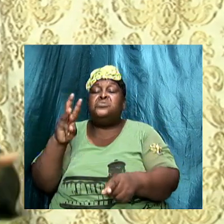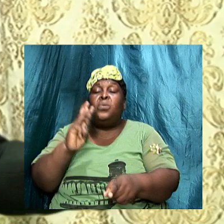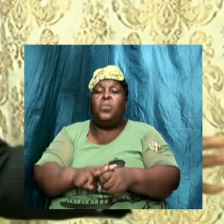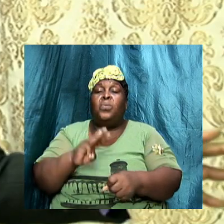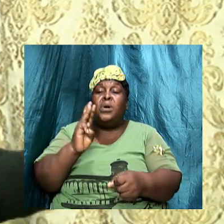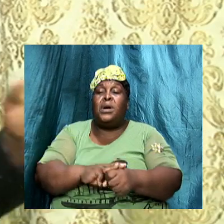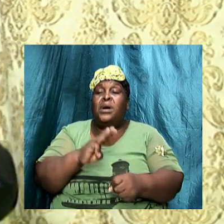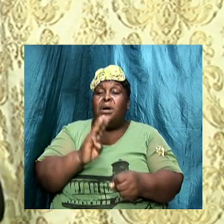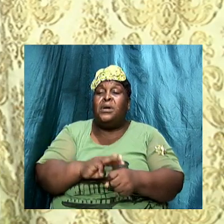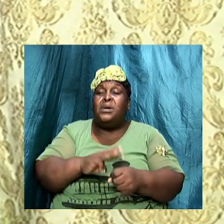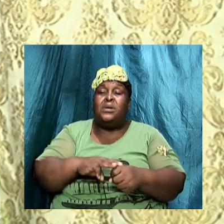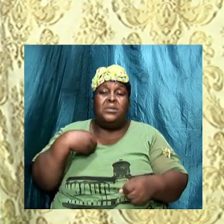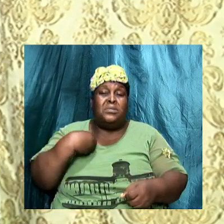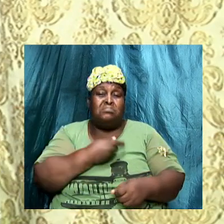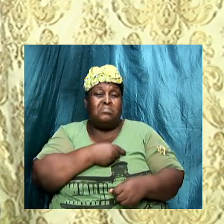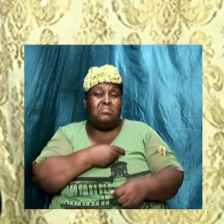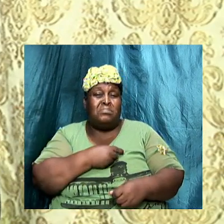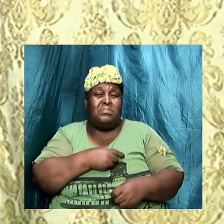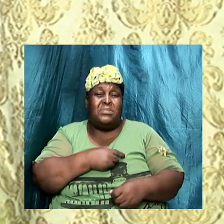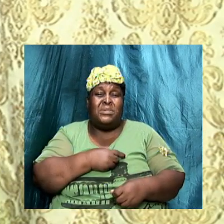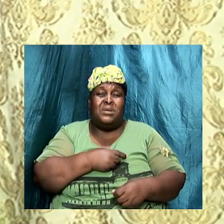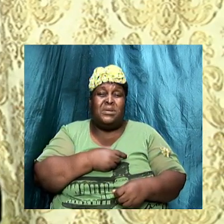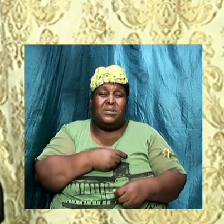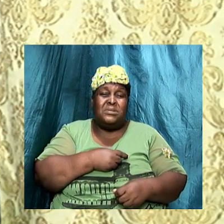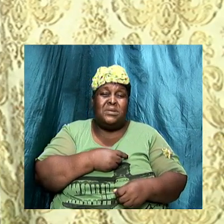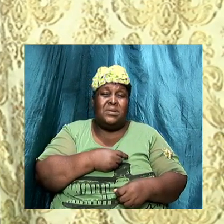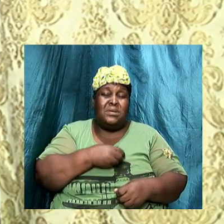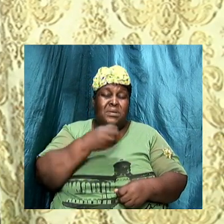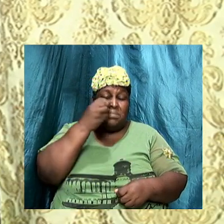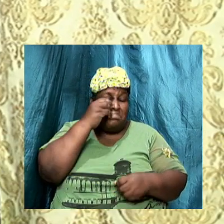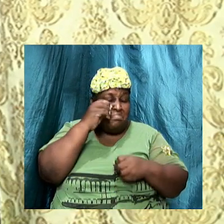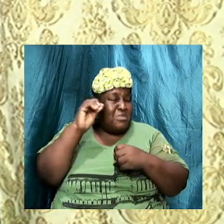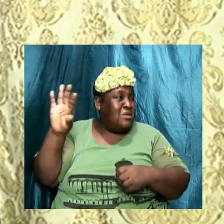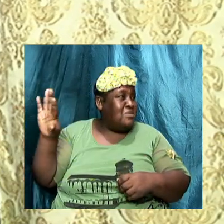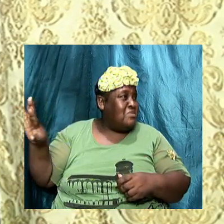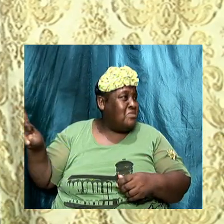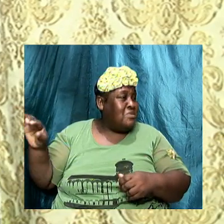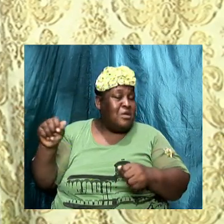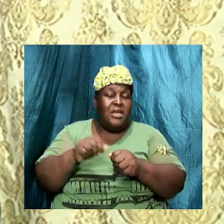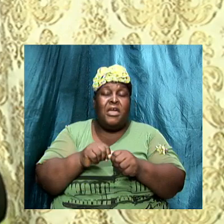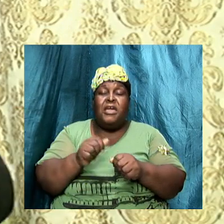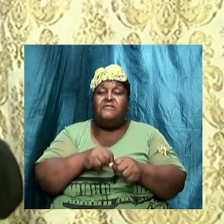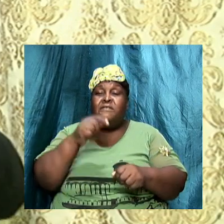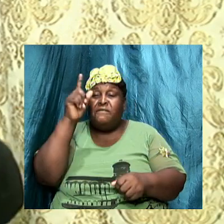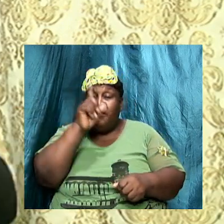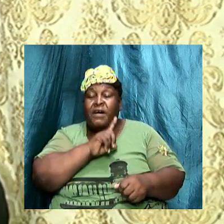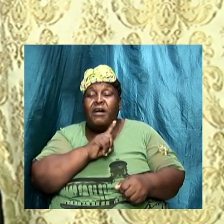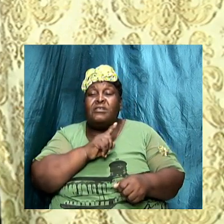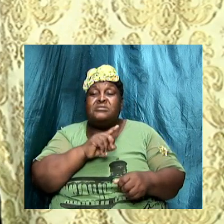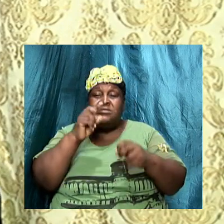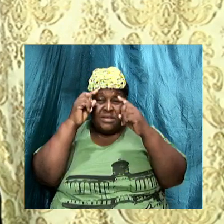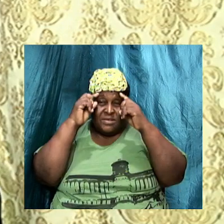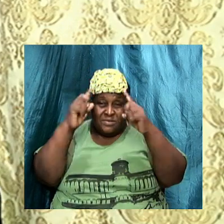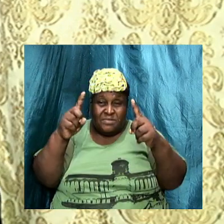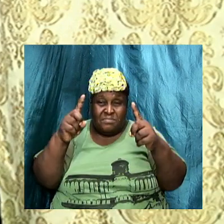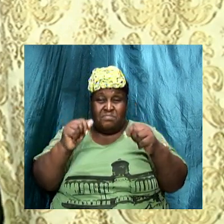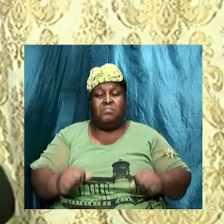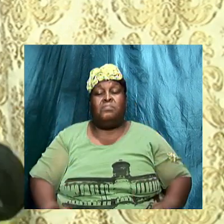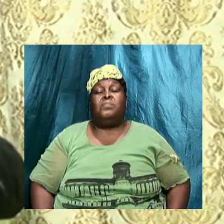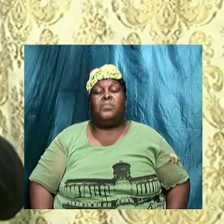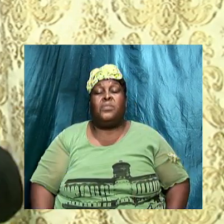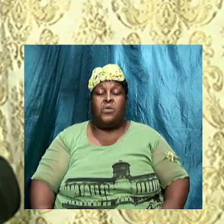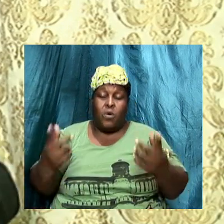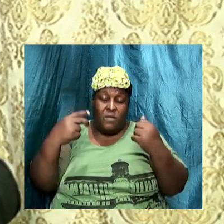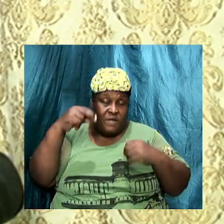every appearance of evil false doctrine are evil us amen they come from the adversary himself